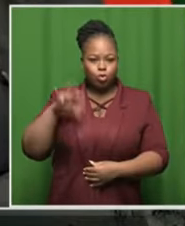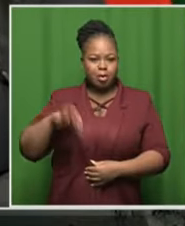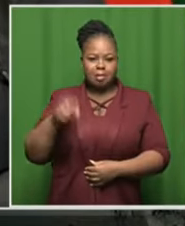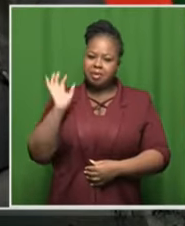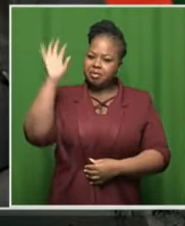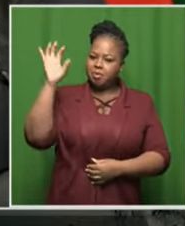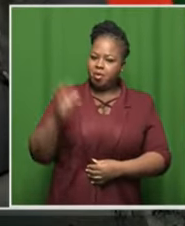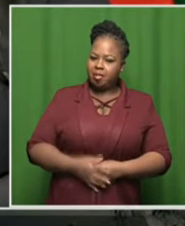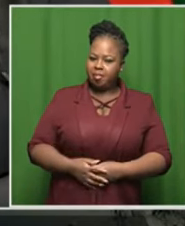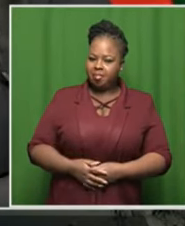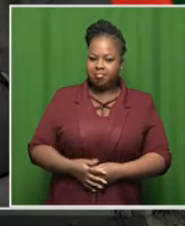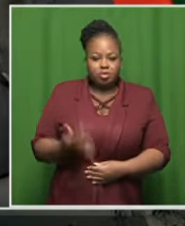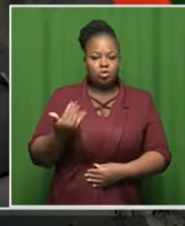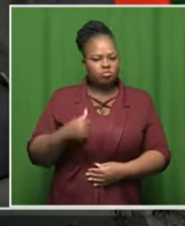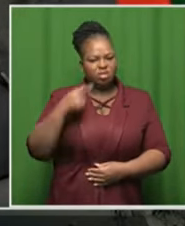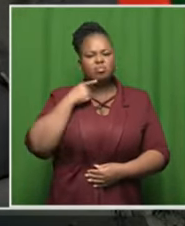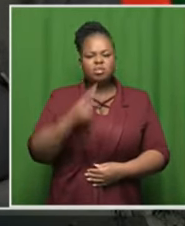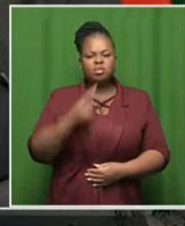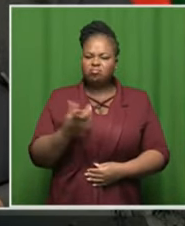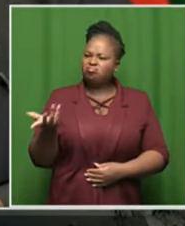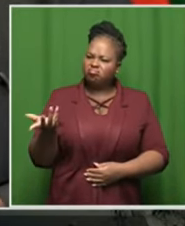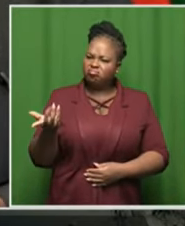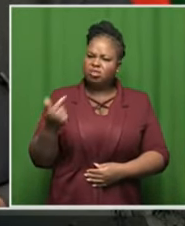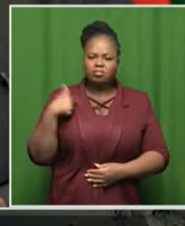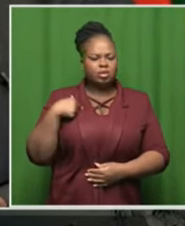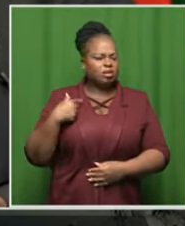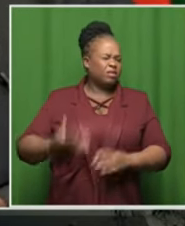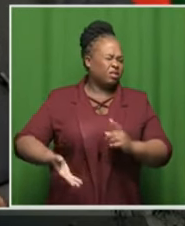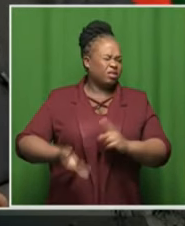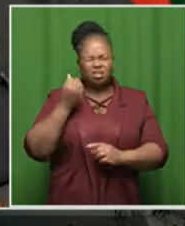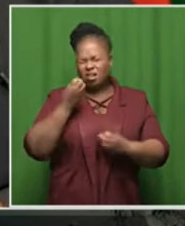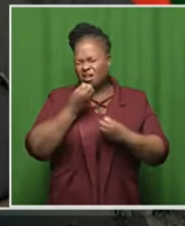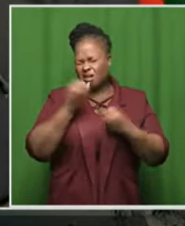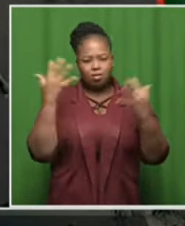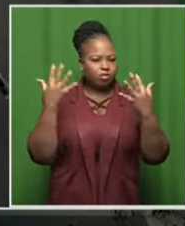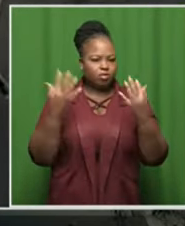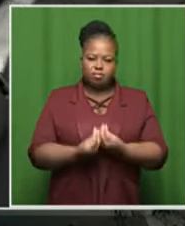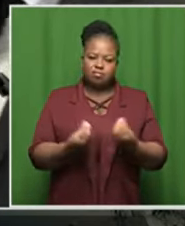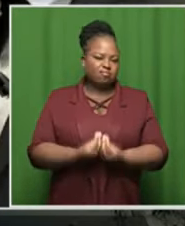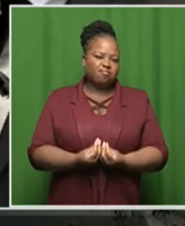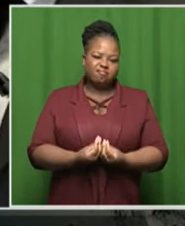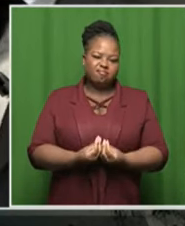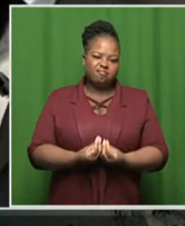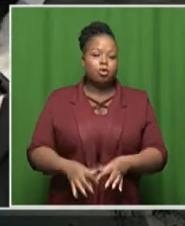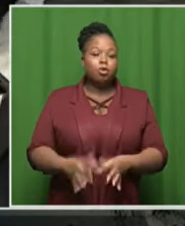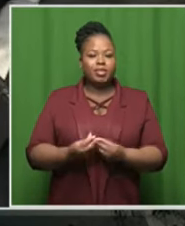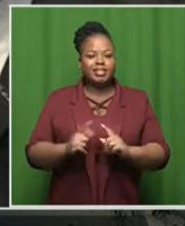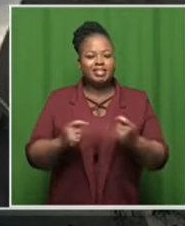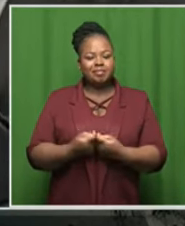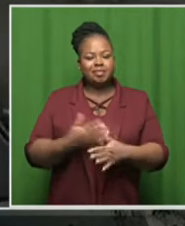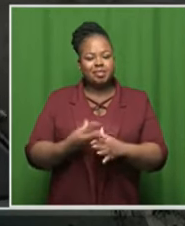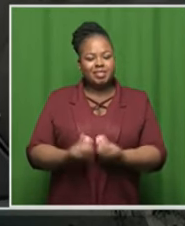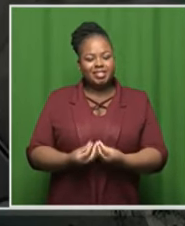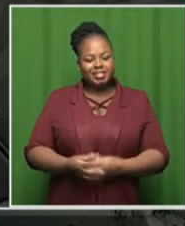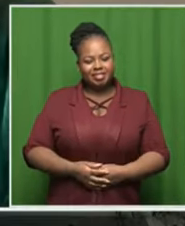basketball championships so i'm saying to you that i've achieved a lot a lot in the thing together with the team that we are leading